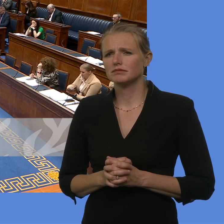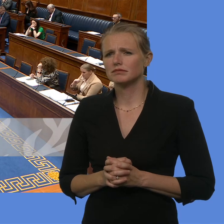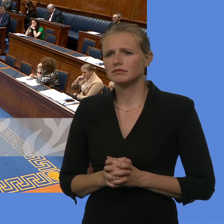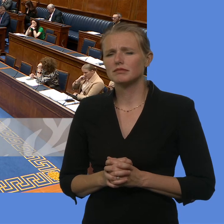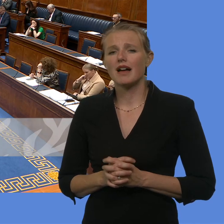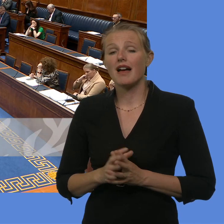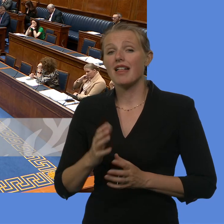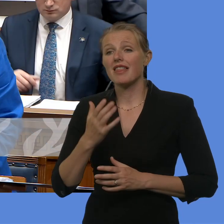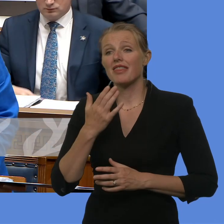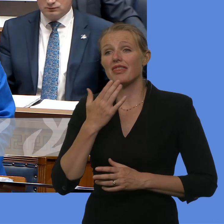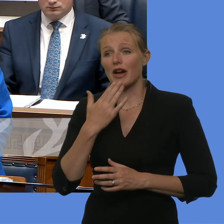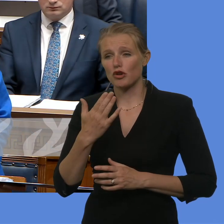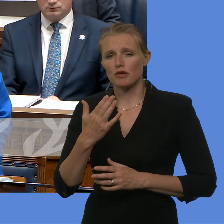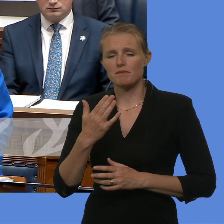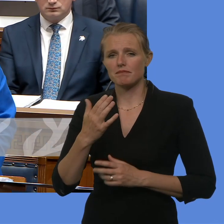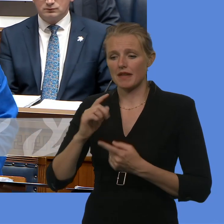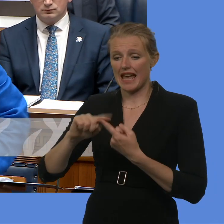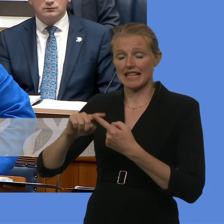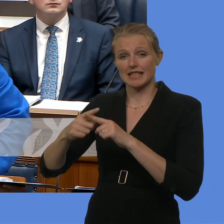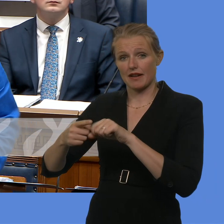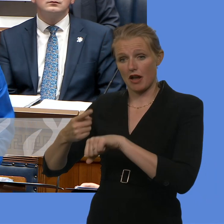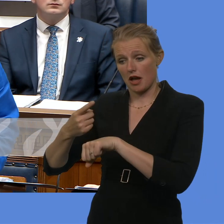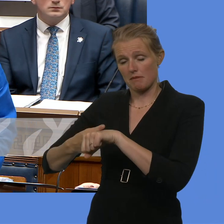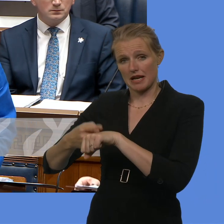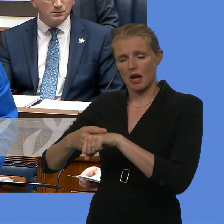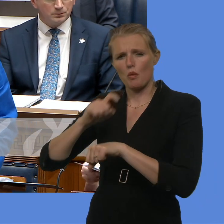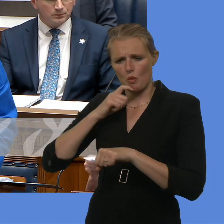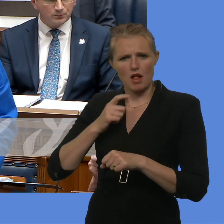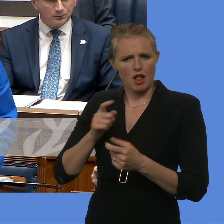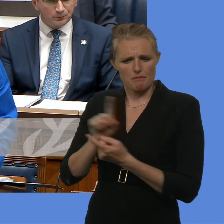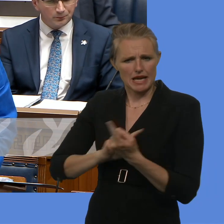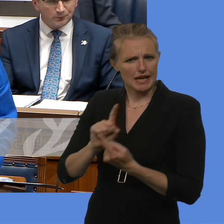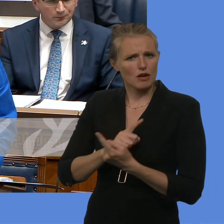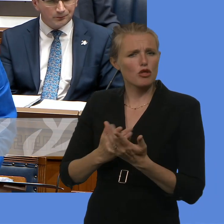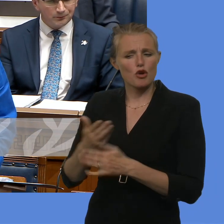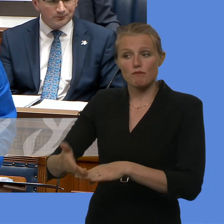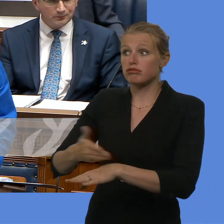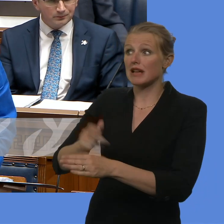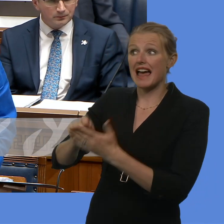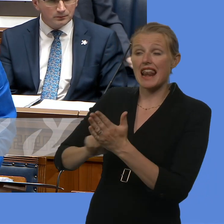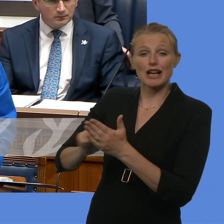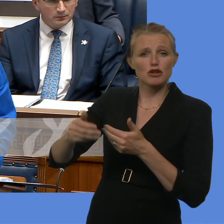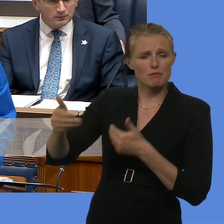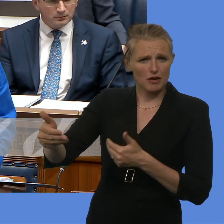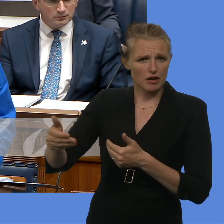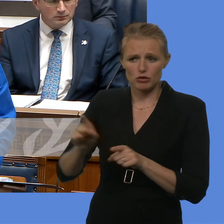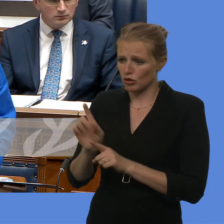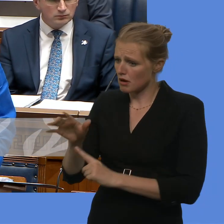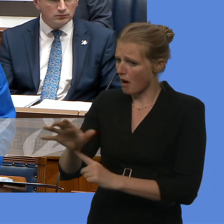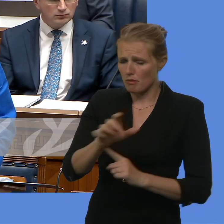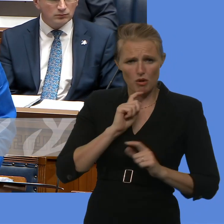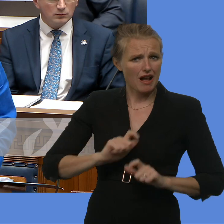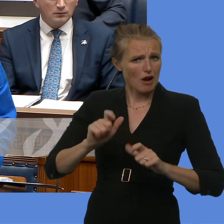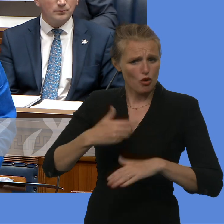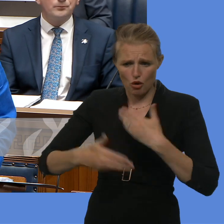The executive committee will continue to meet during the pre-election period. The business of departments will also continue as normal, subject only